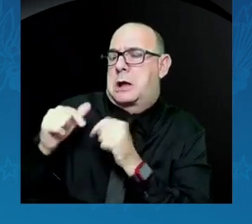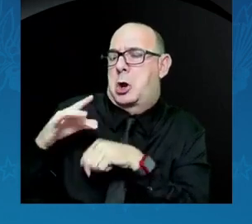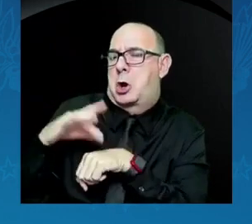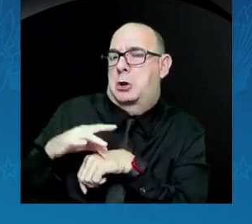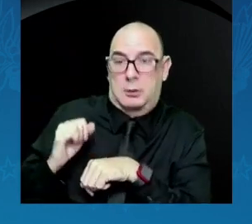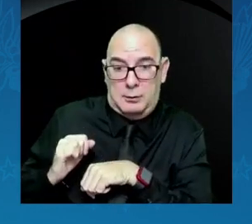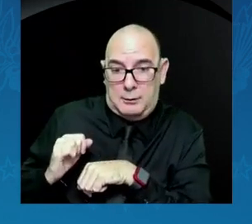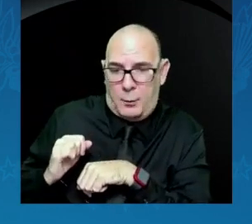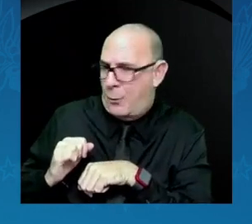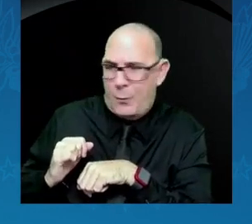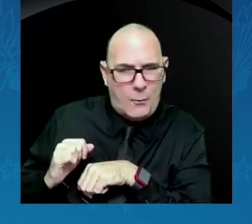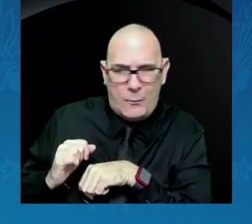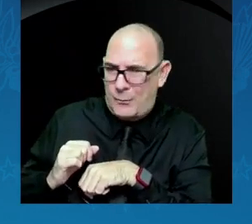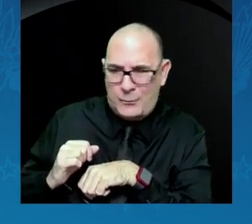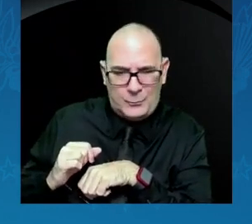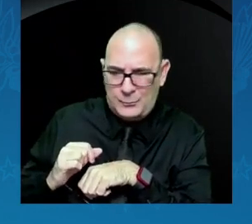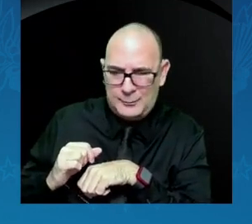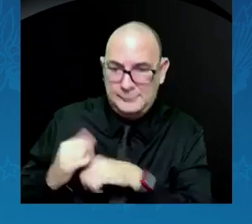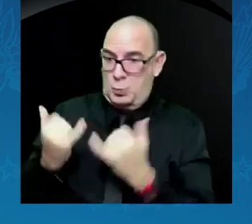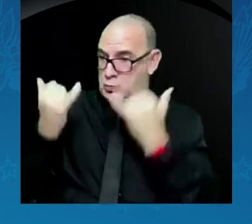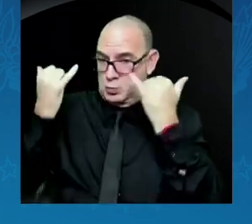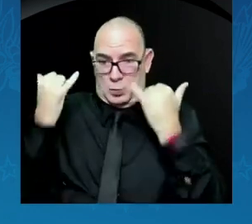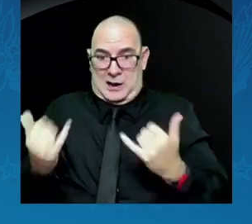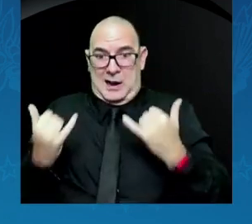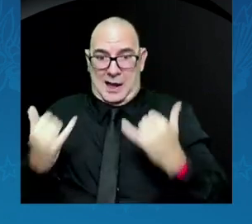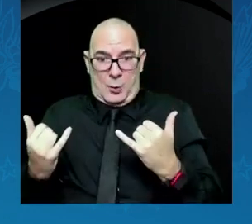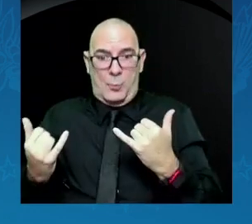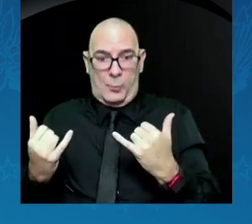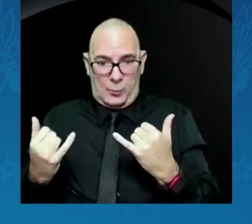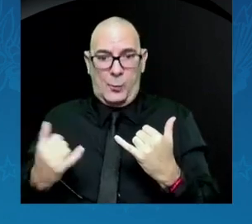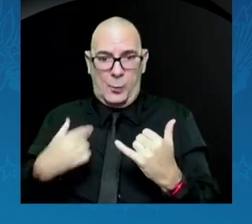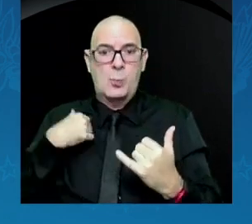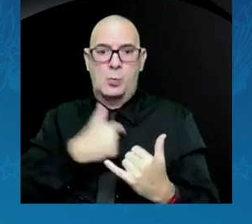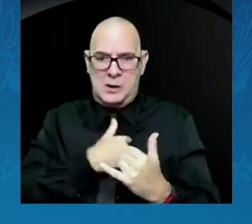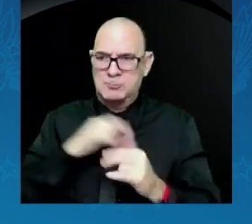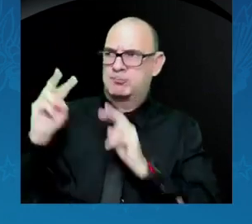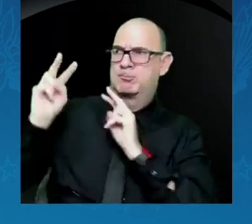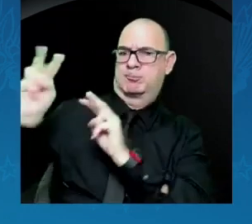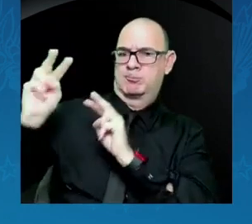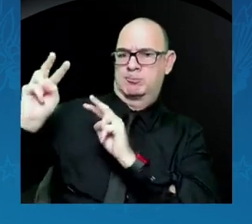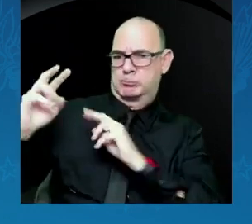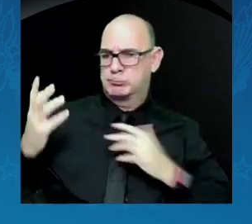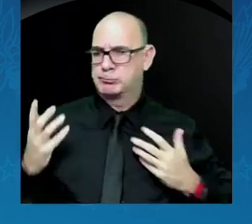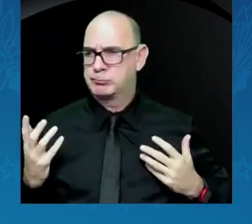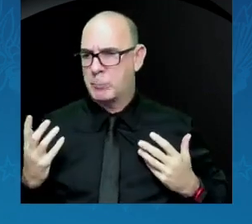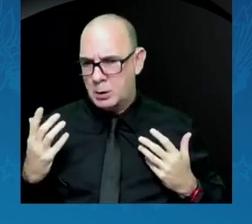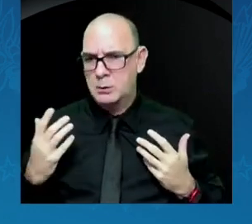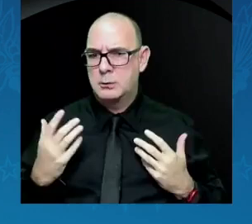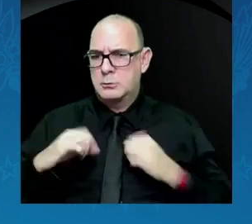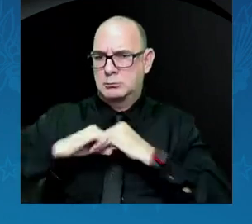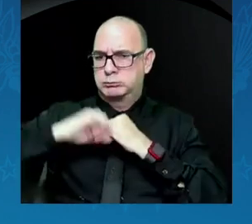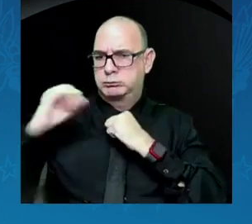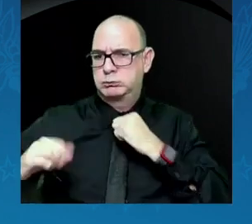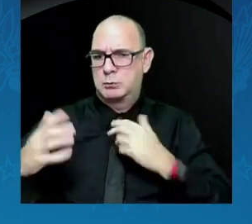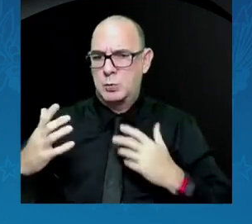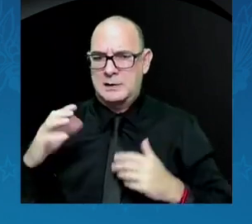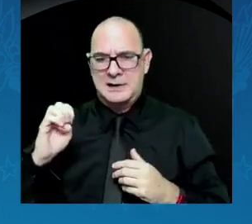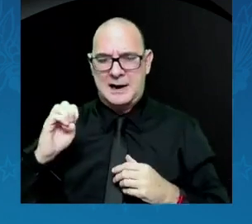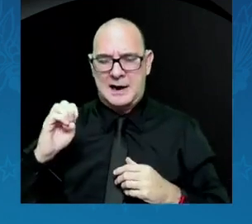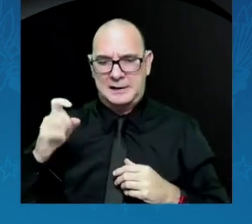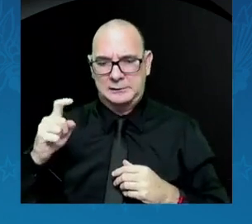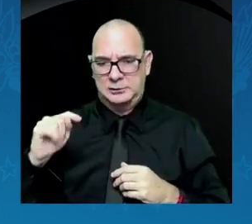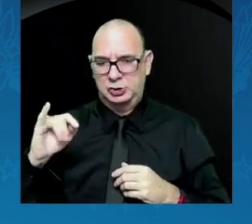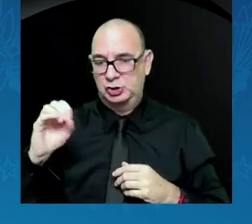at this minute, we are monitoring emissions and measuring the impact of climate change